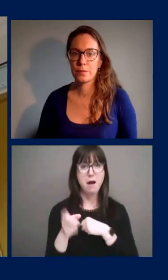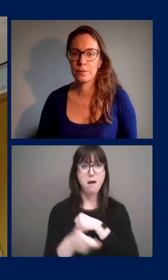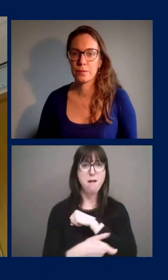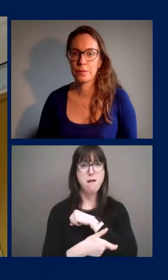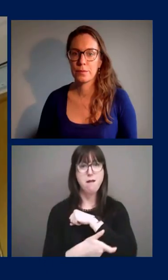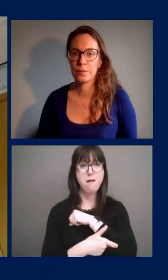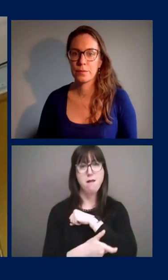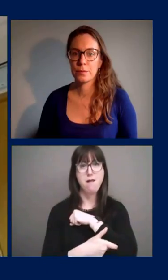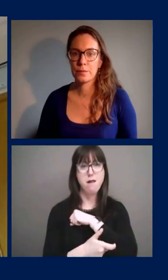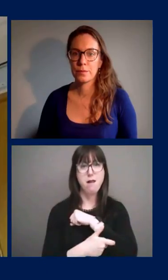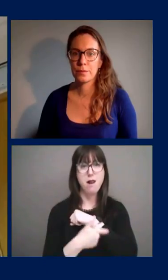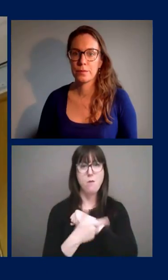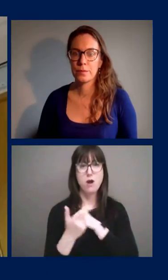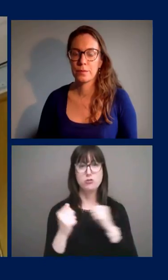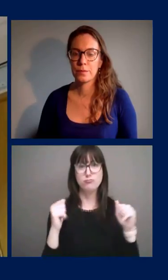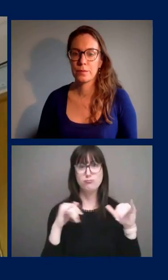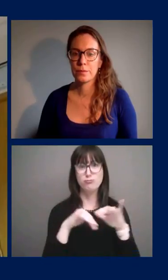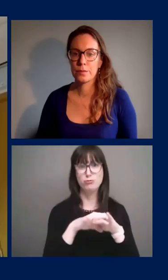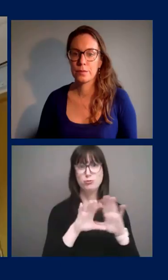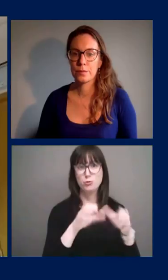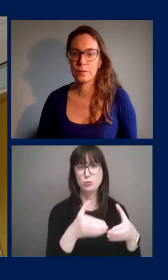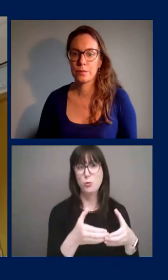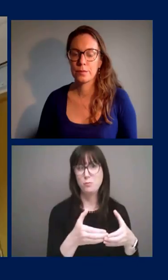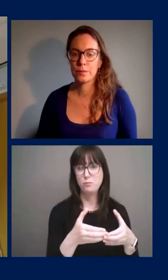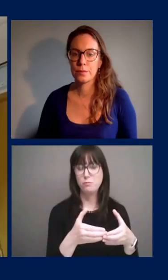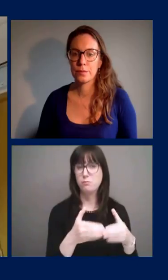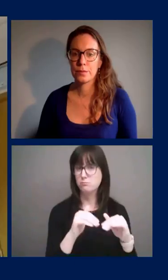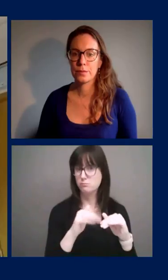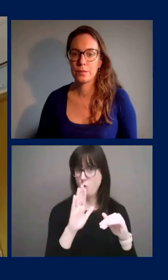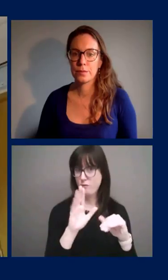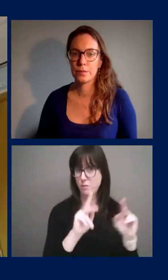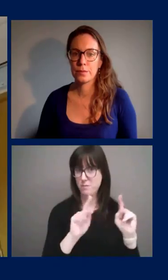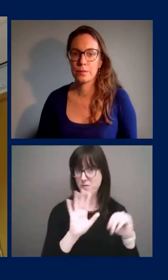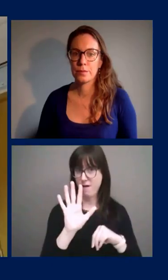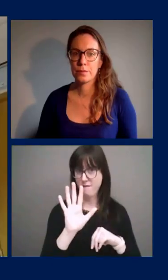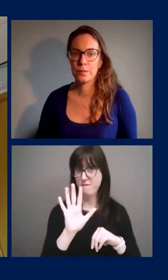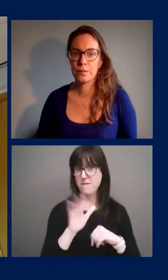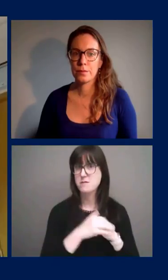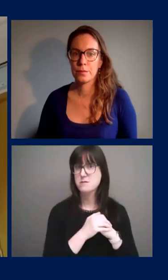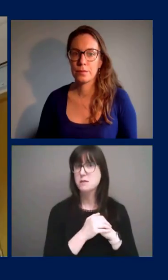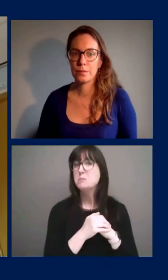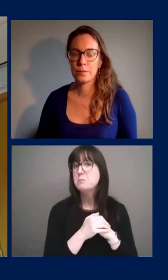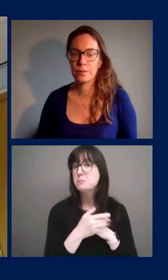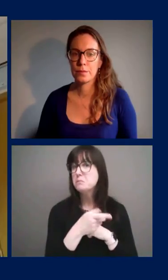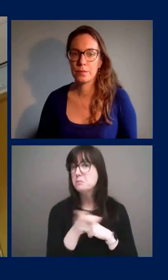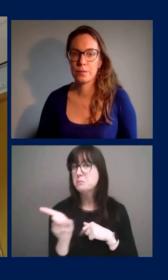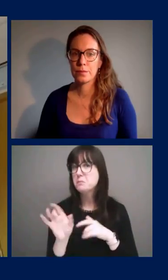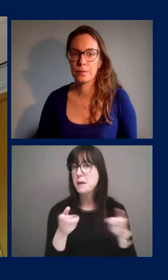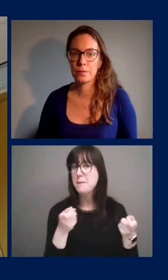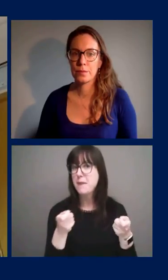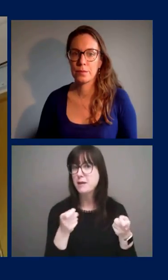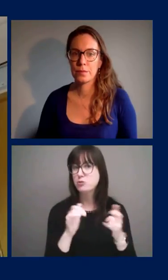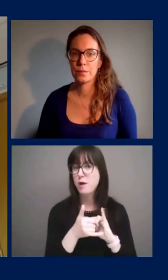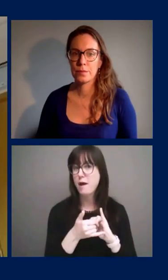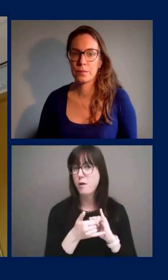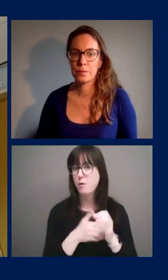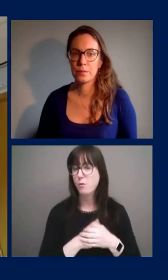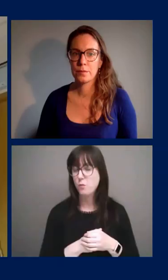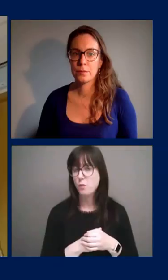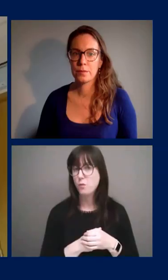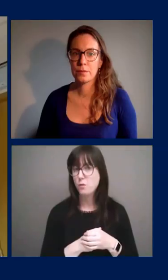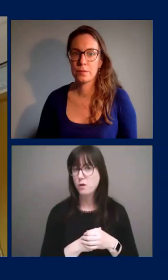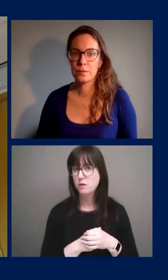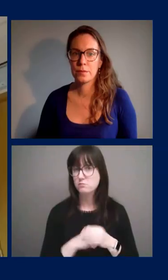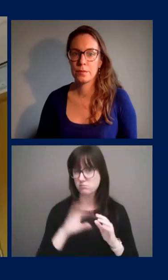gather perhaps in groups perhaps larger than five people i'm just wondering how the city is going to be policing that uh level that